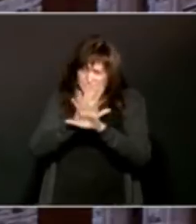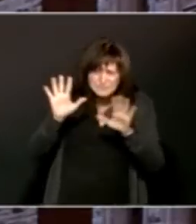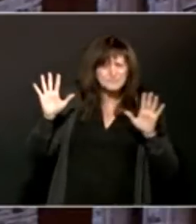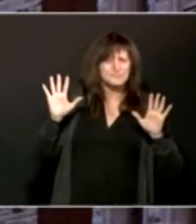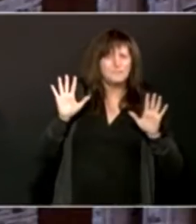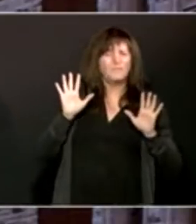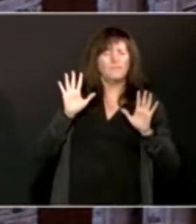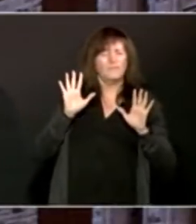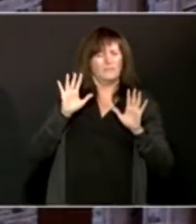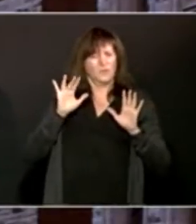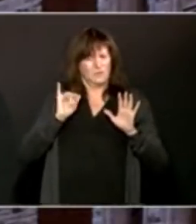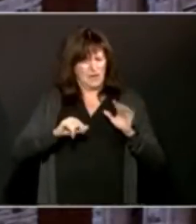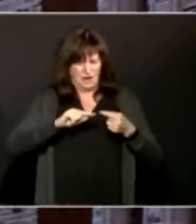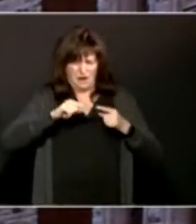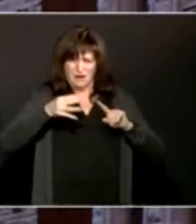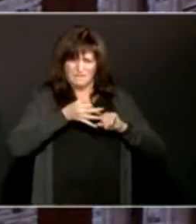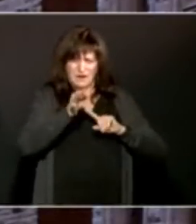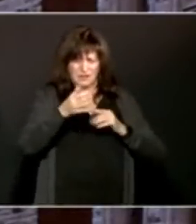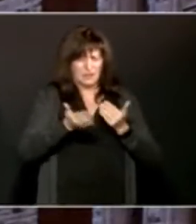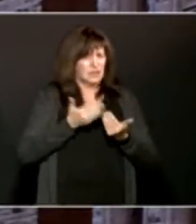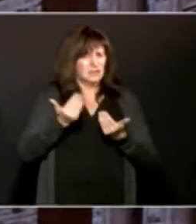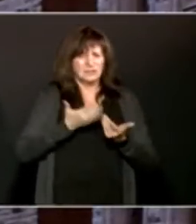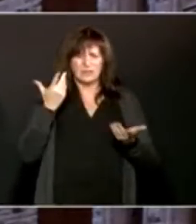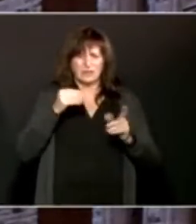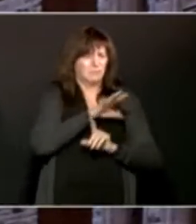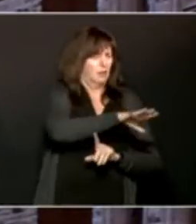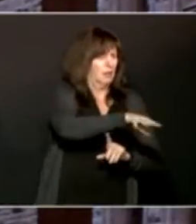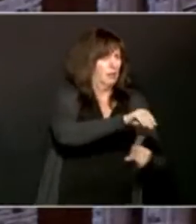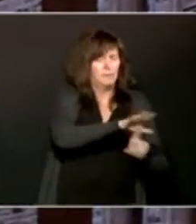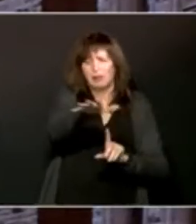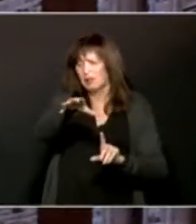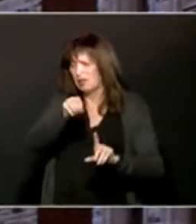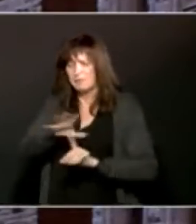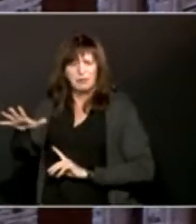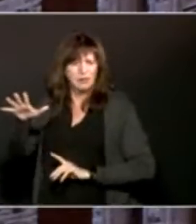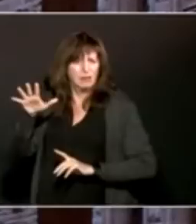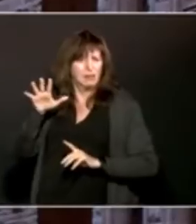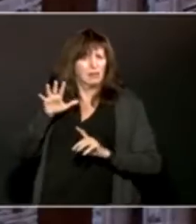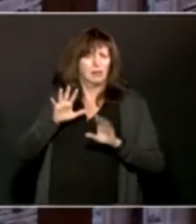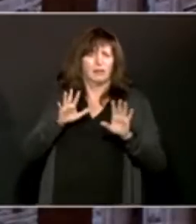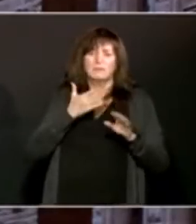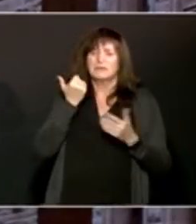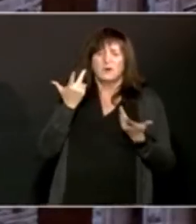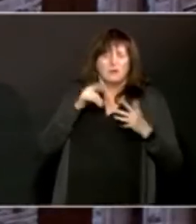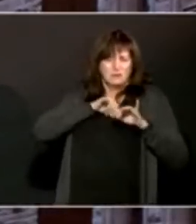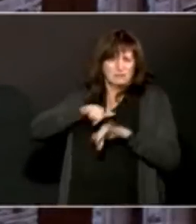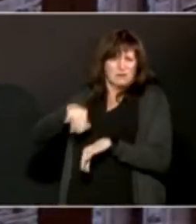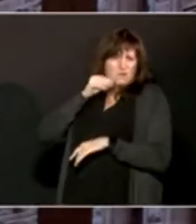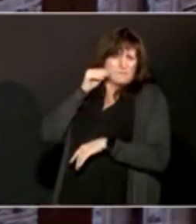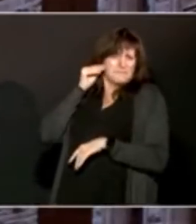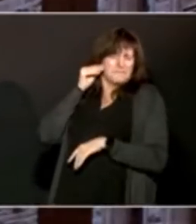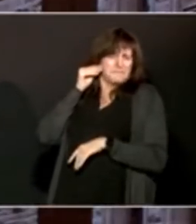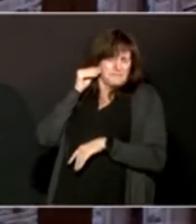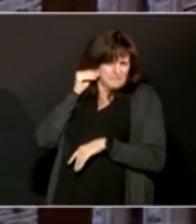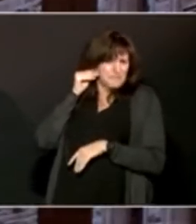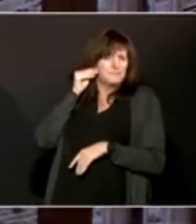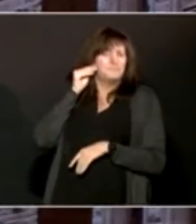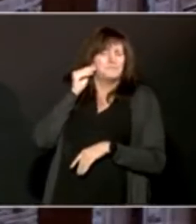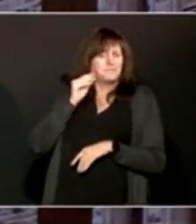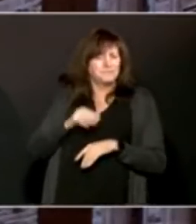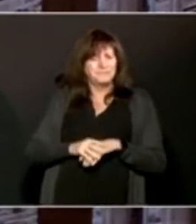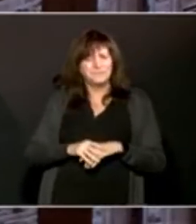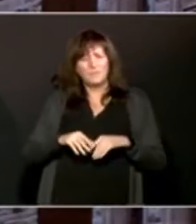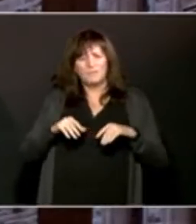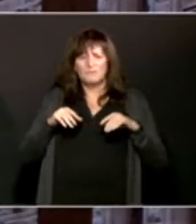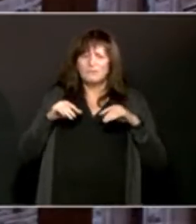transmittability, the greater ease of transmittability is of concern. And we've seen that in various jurisdictions. And